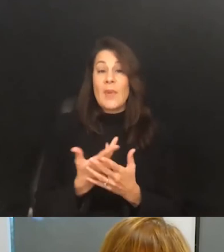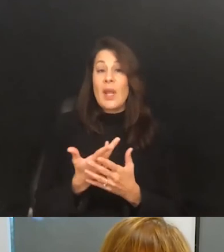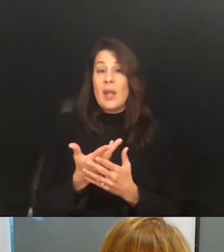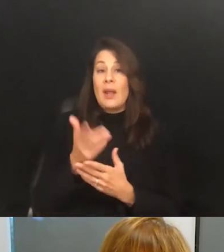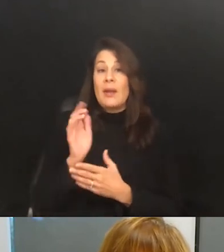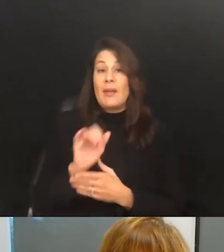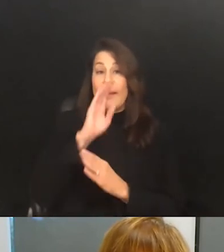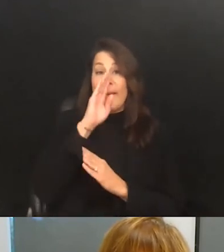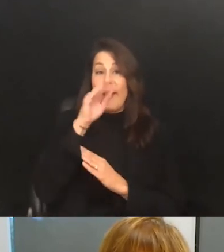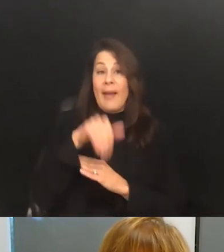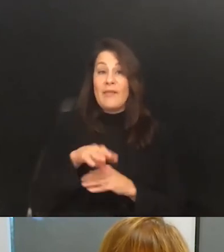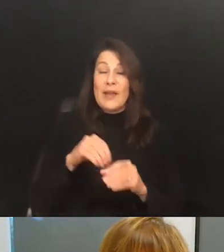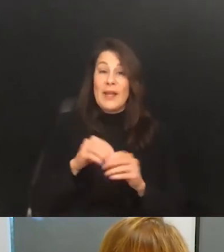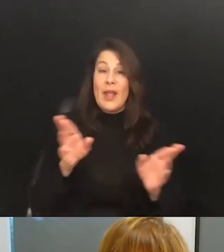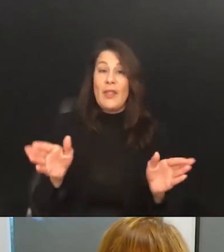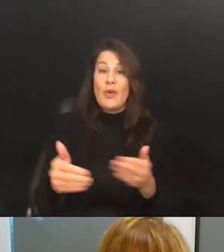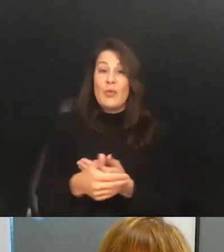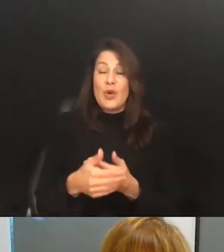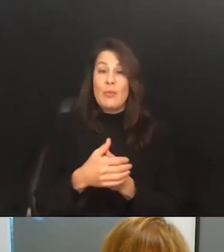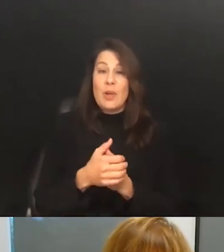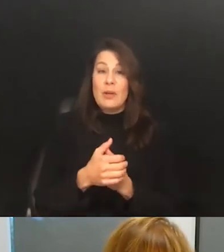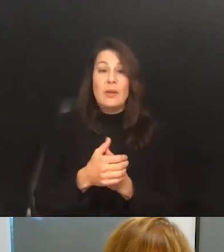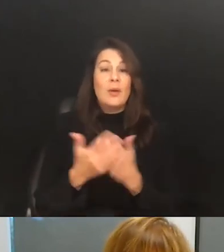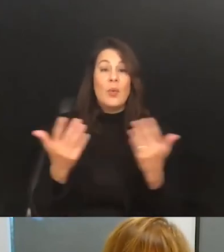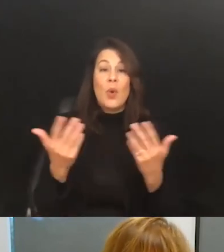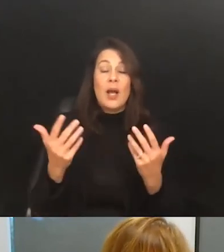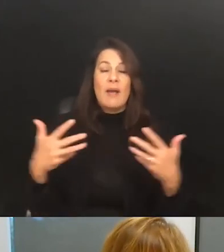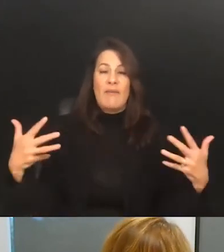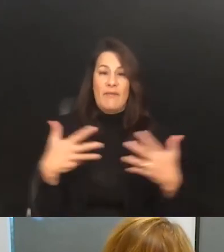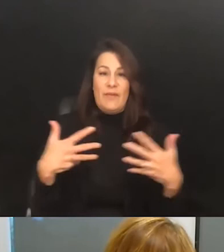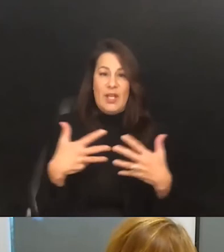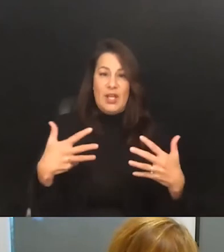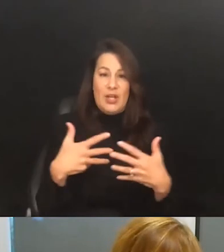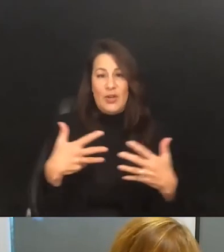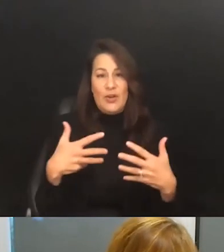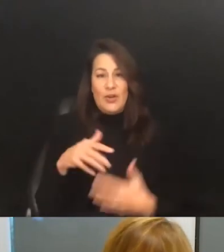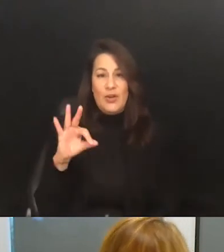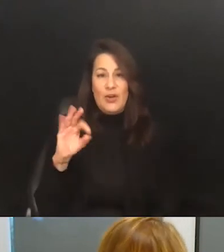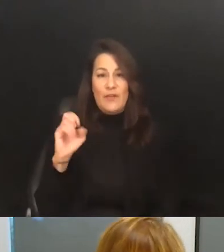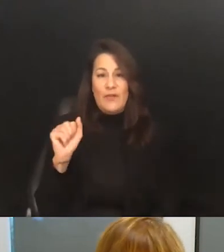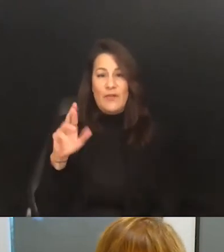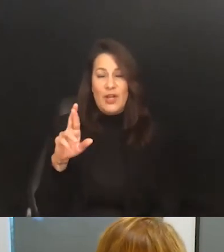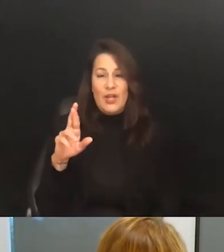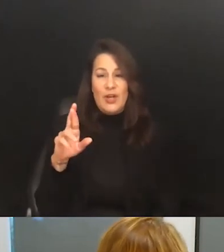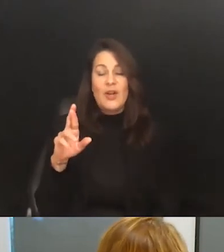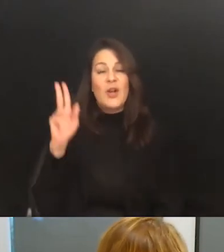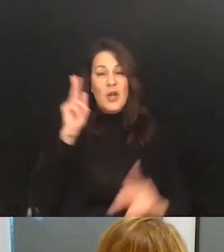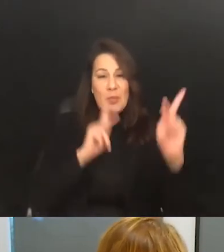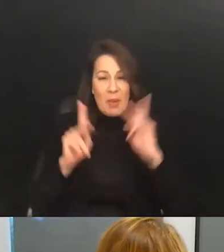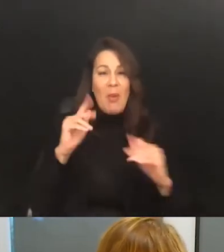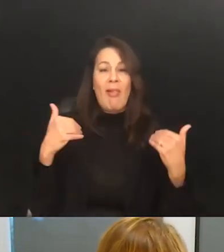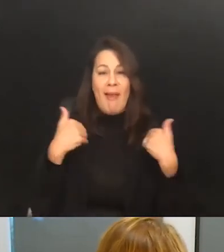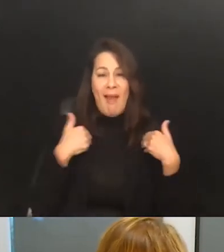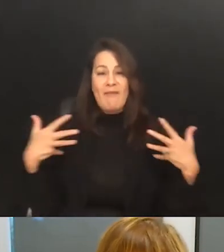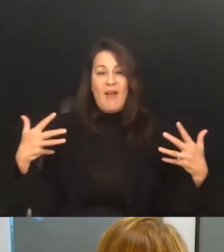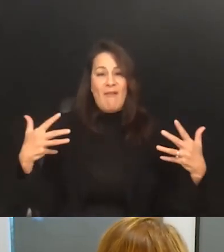which is still there, which is the F word, fear. And I think people still have that. There's the vestiges of the